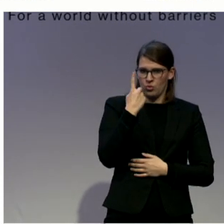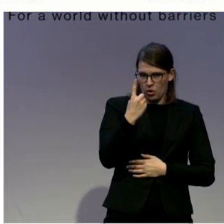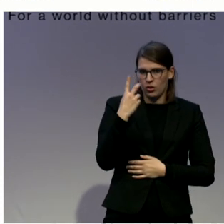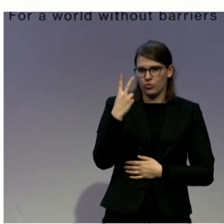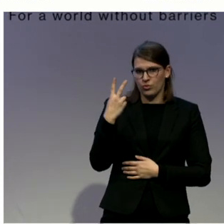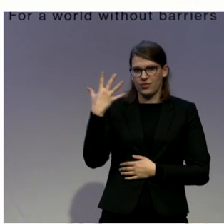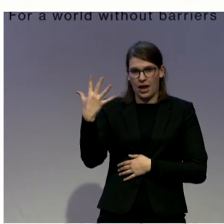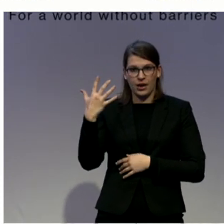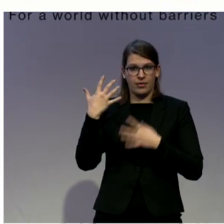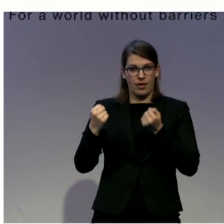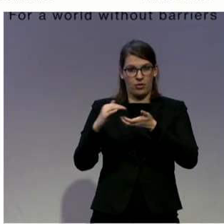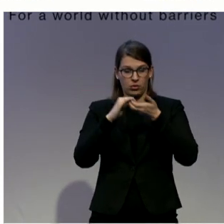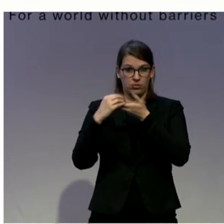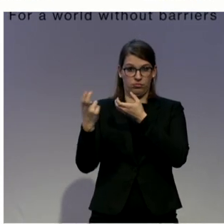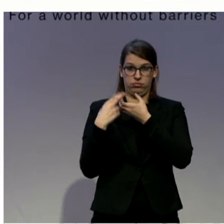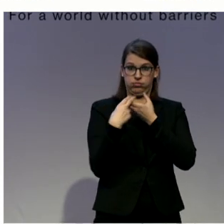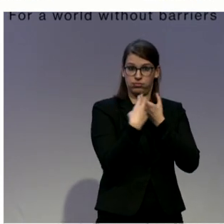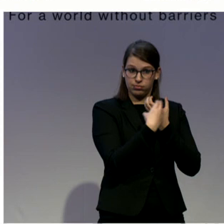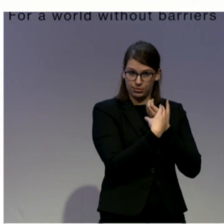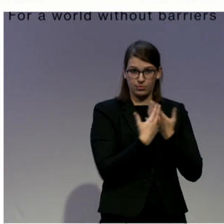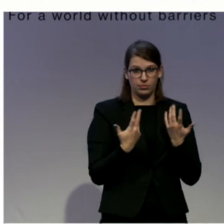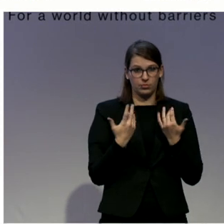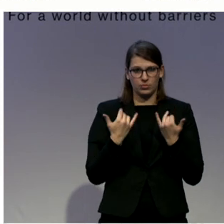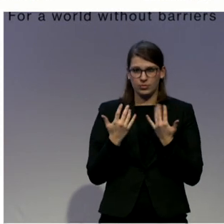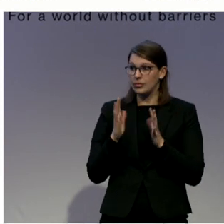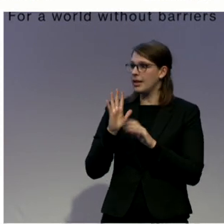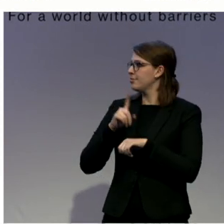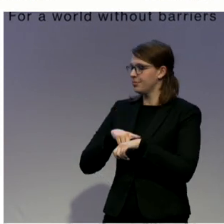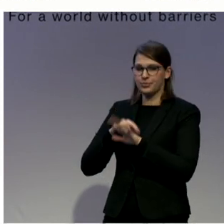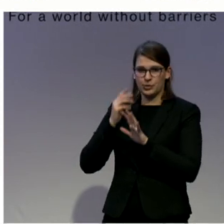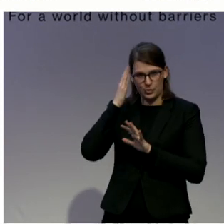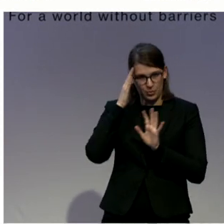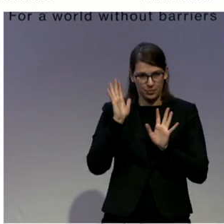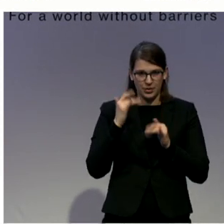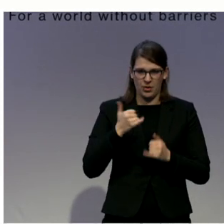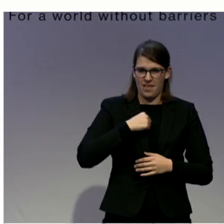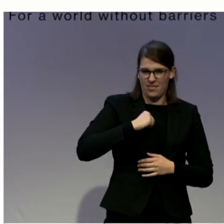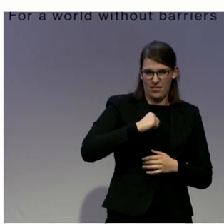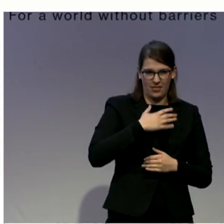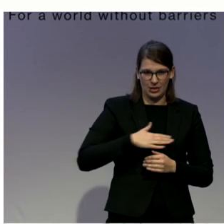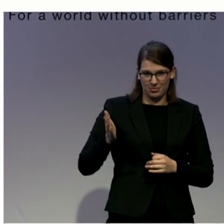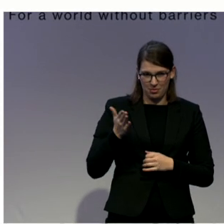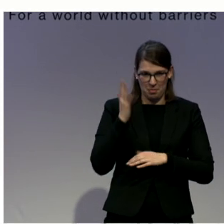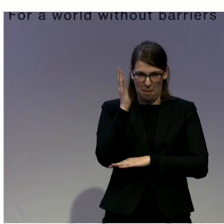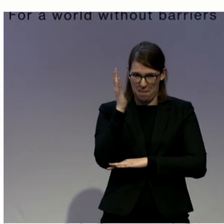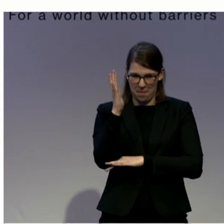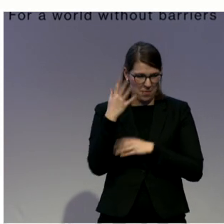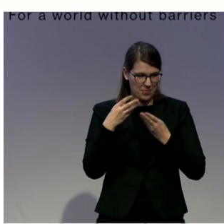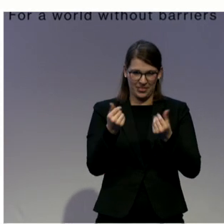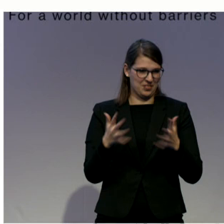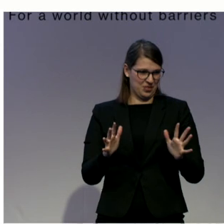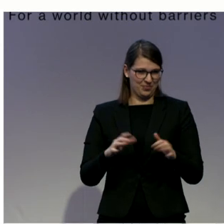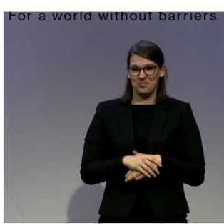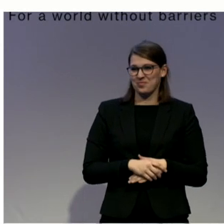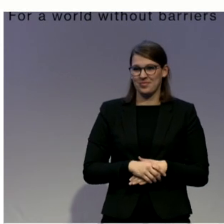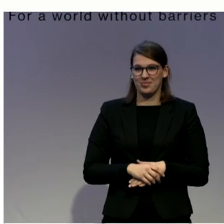I'm conscious of the time, so I'm going to rattle through the presentation very quickly. One of the things that